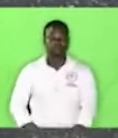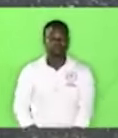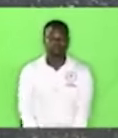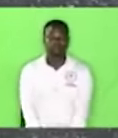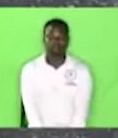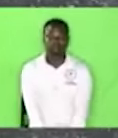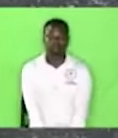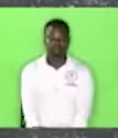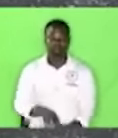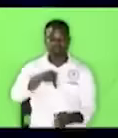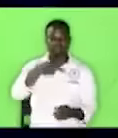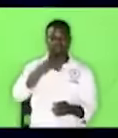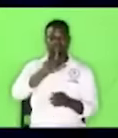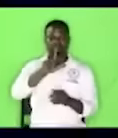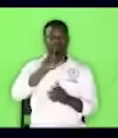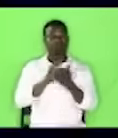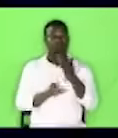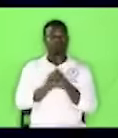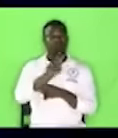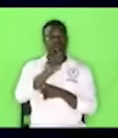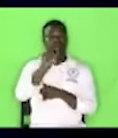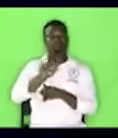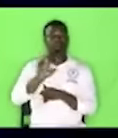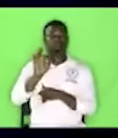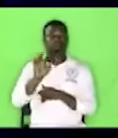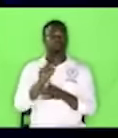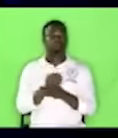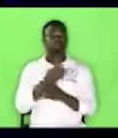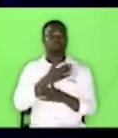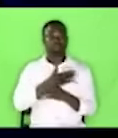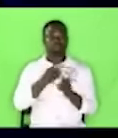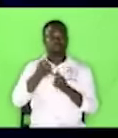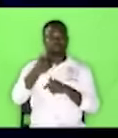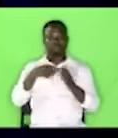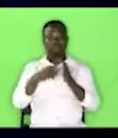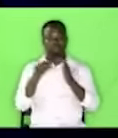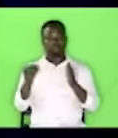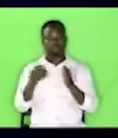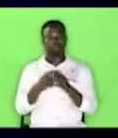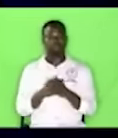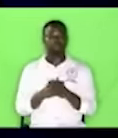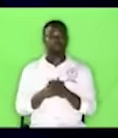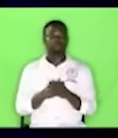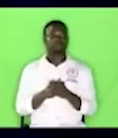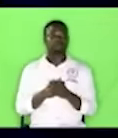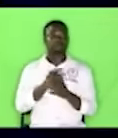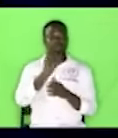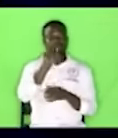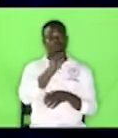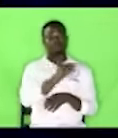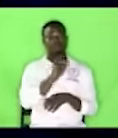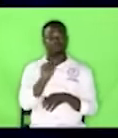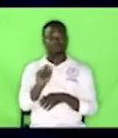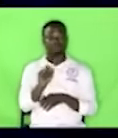Philippians 2 9 and this time I want all of us to read ready go therefore